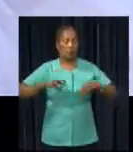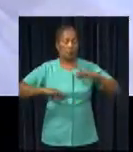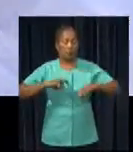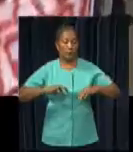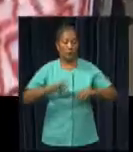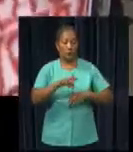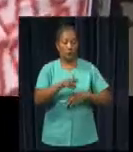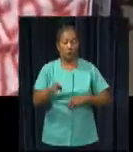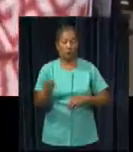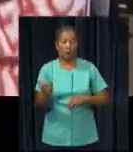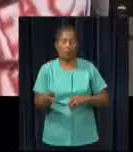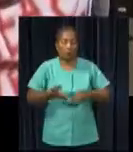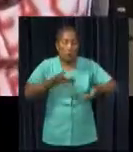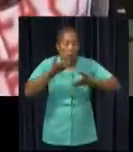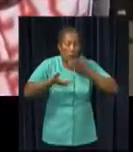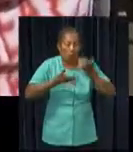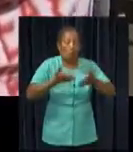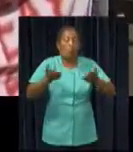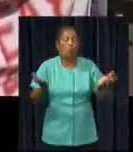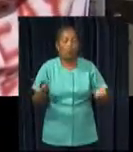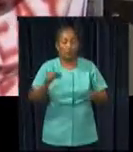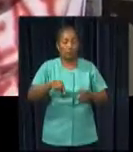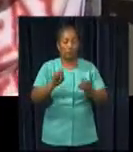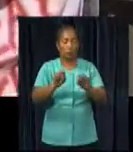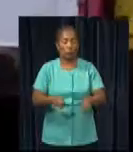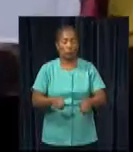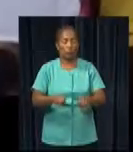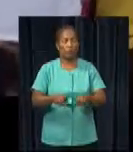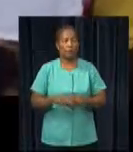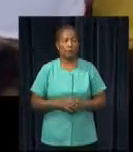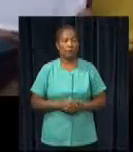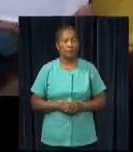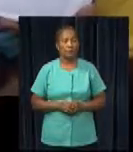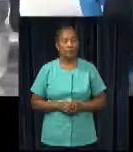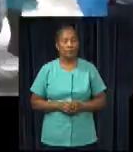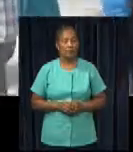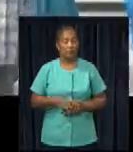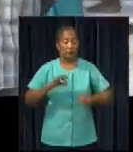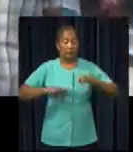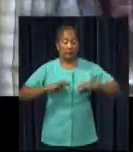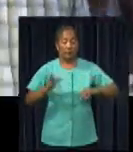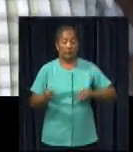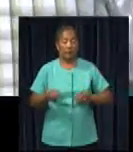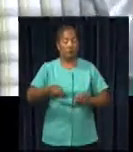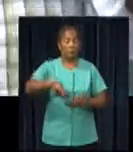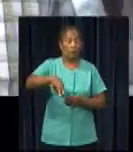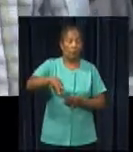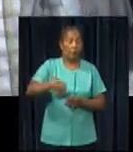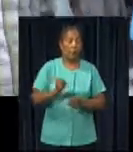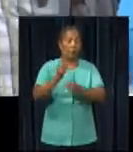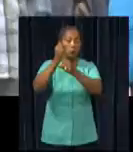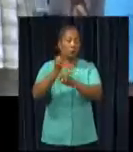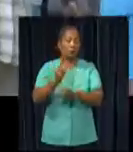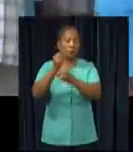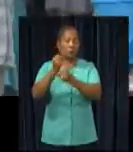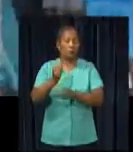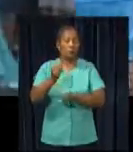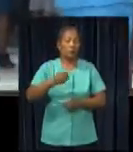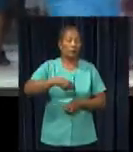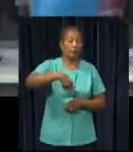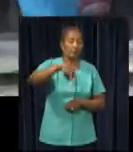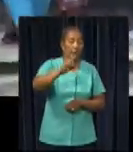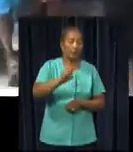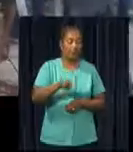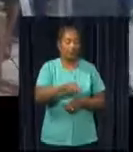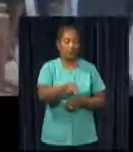explained the decision. When the minister walked away from the protesters, they decided to go to the National Assembly, where a petition